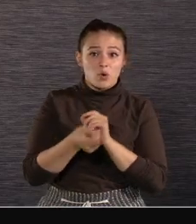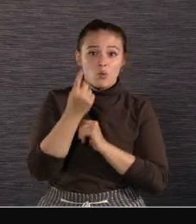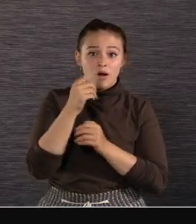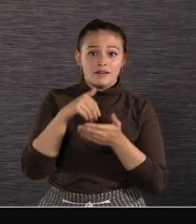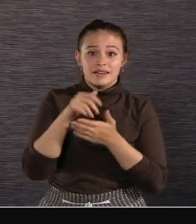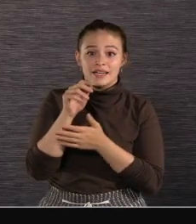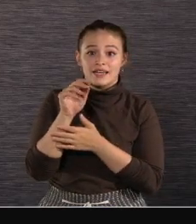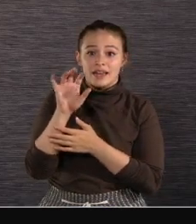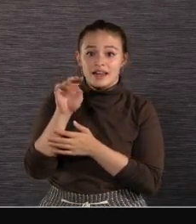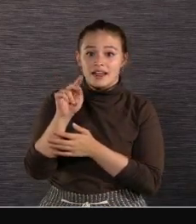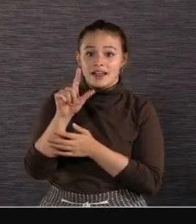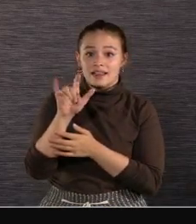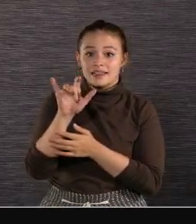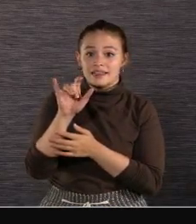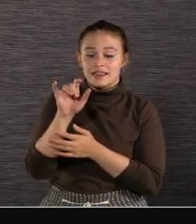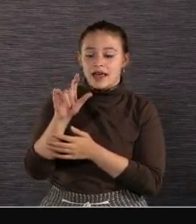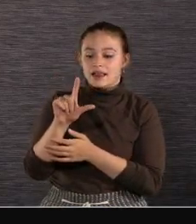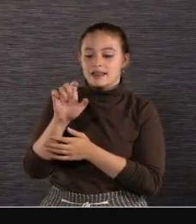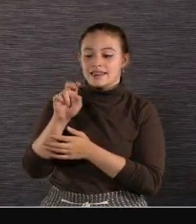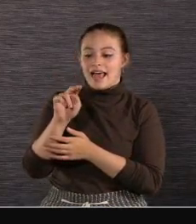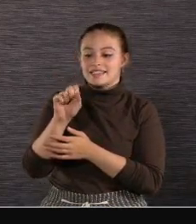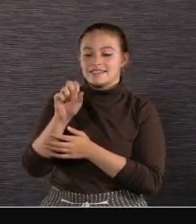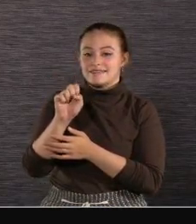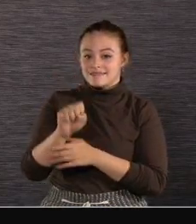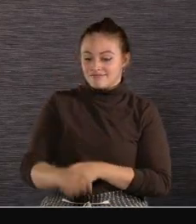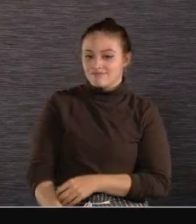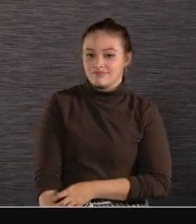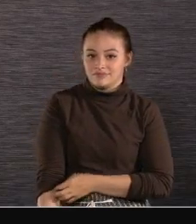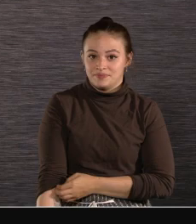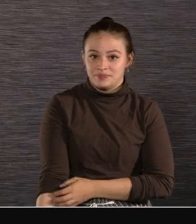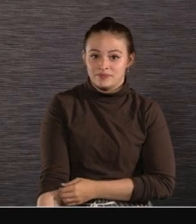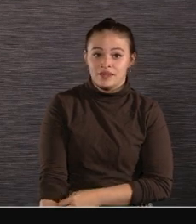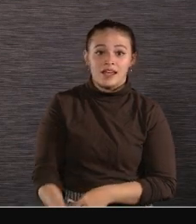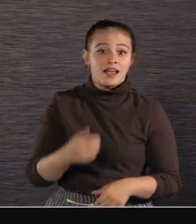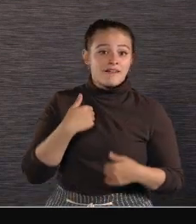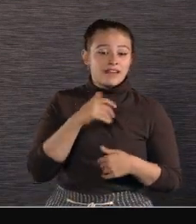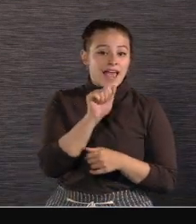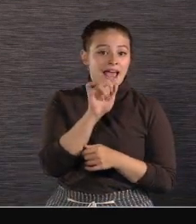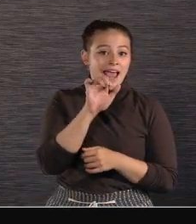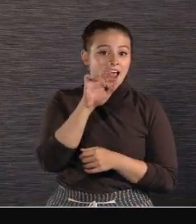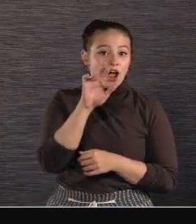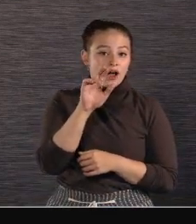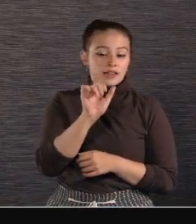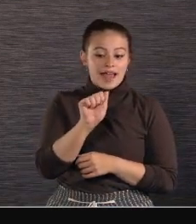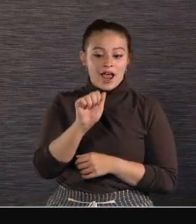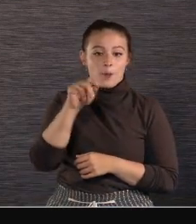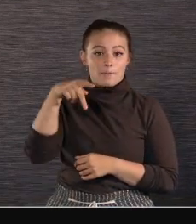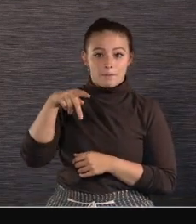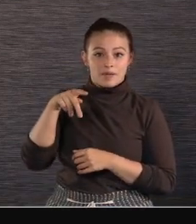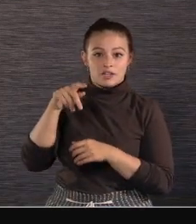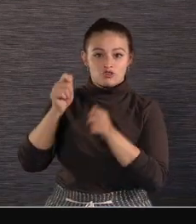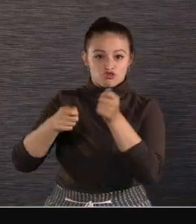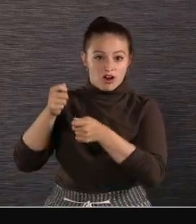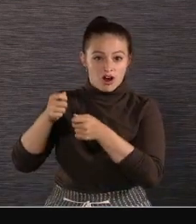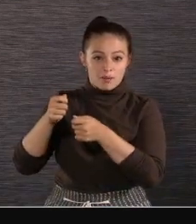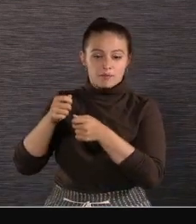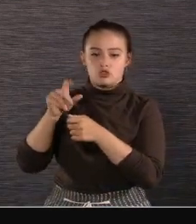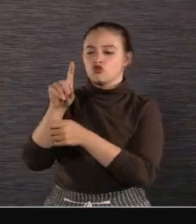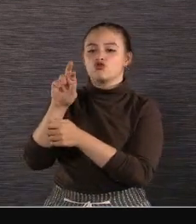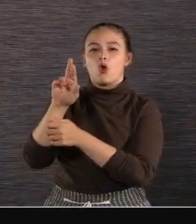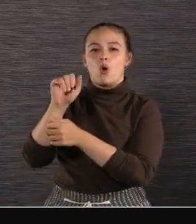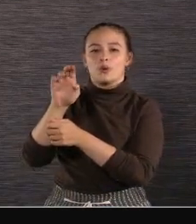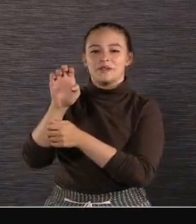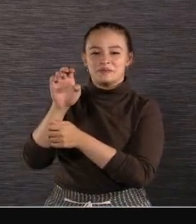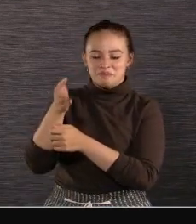Alpha becomes even more versatile With the remarkable Airpeak drone Now you can add an incredible new perspective To your cinematic